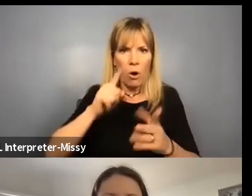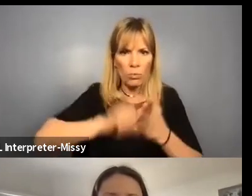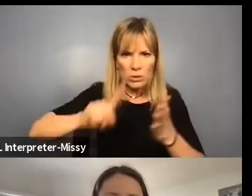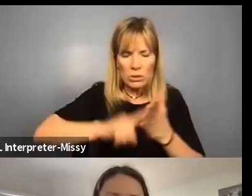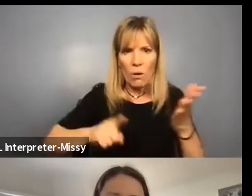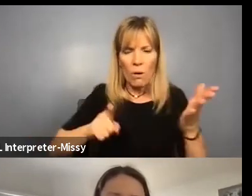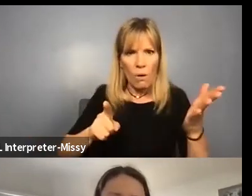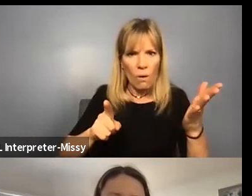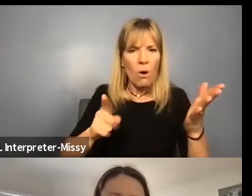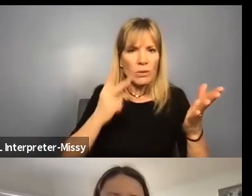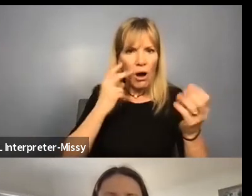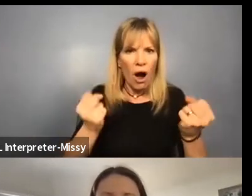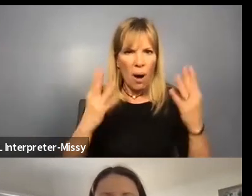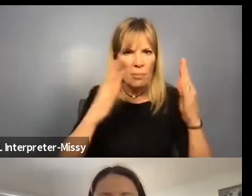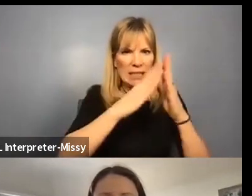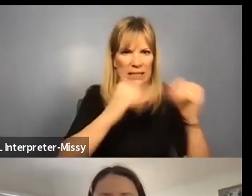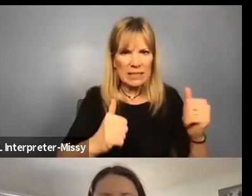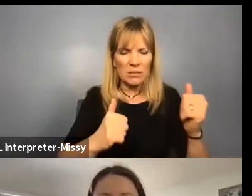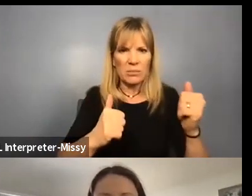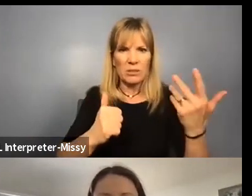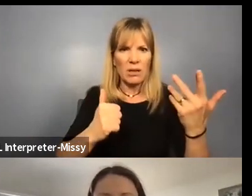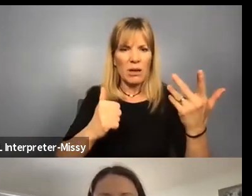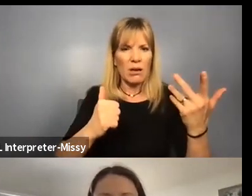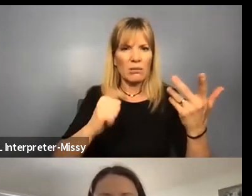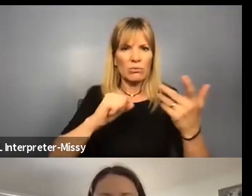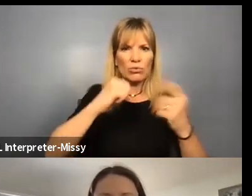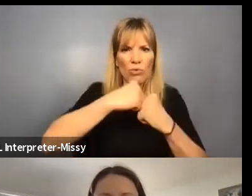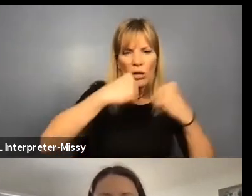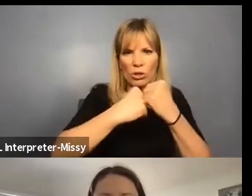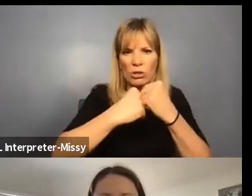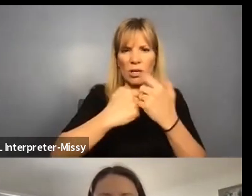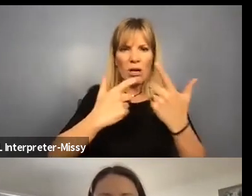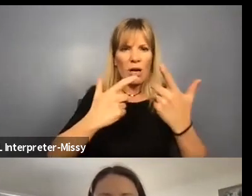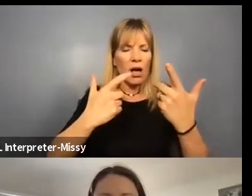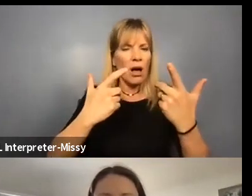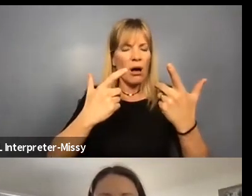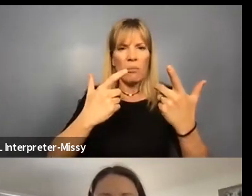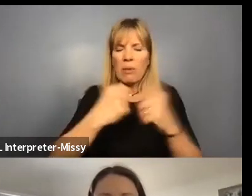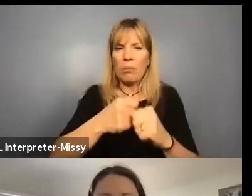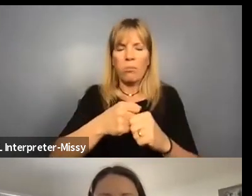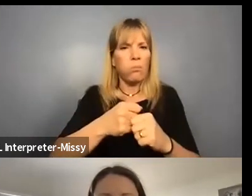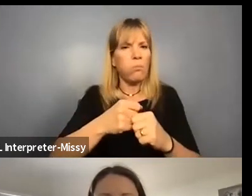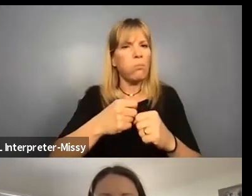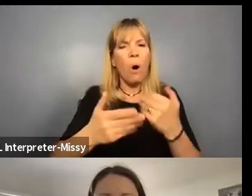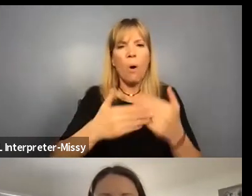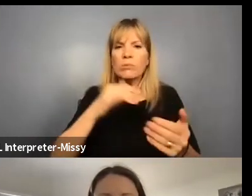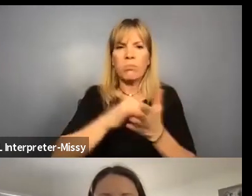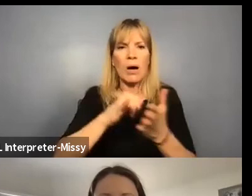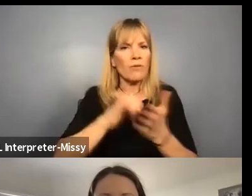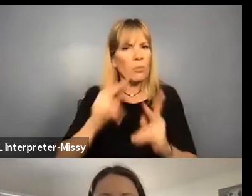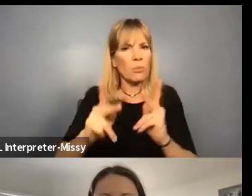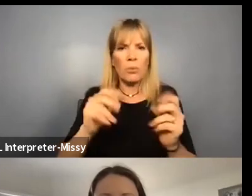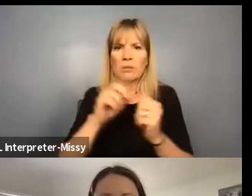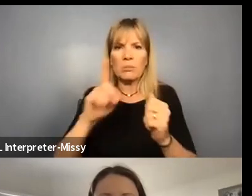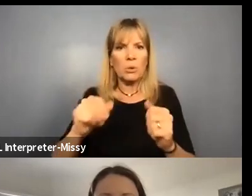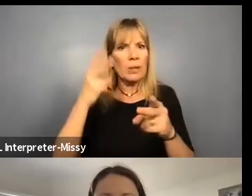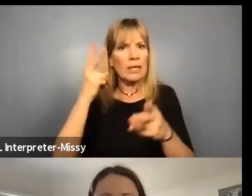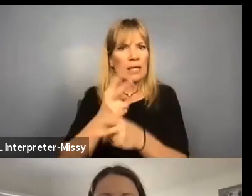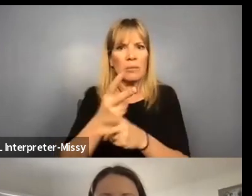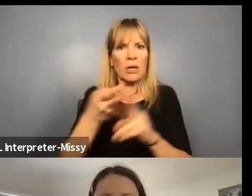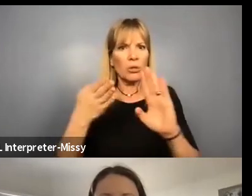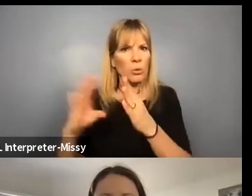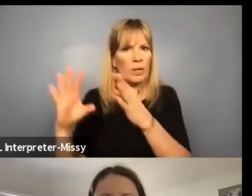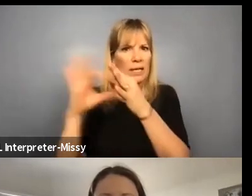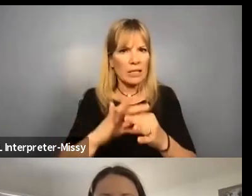many systems and forces and structures make it so incredibly difficult for people with disabilities to sustain community